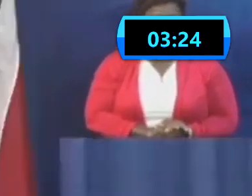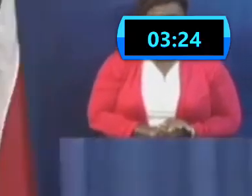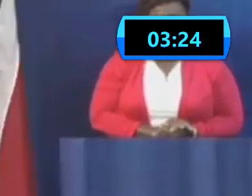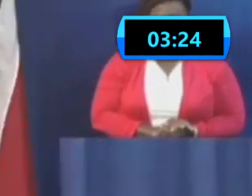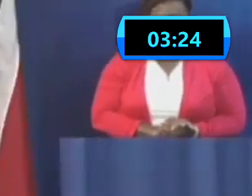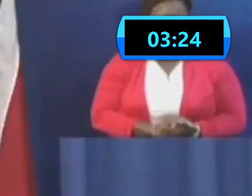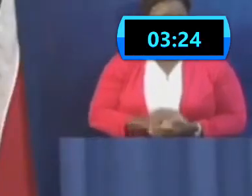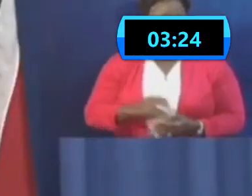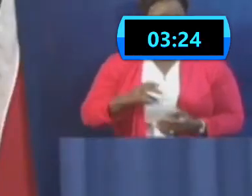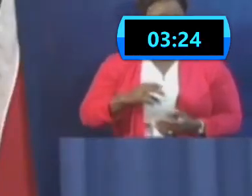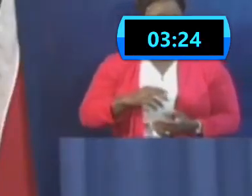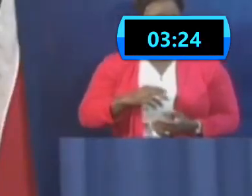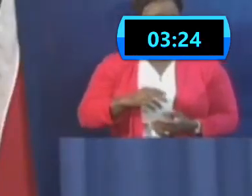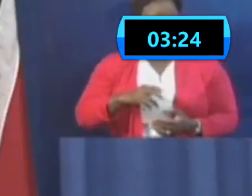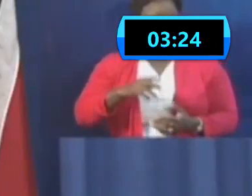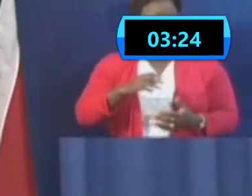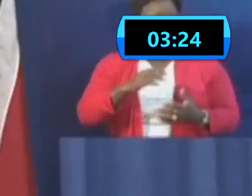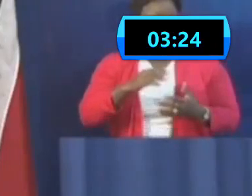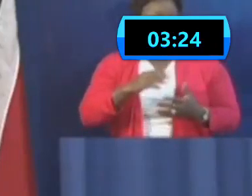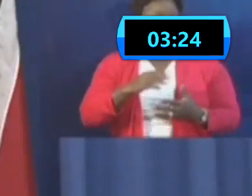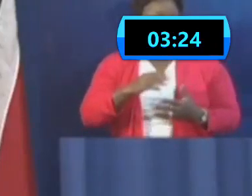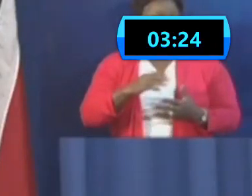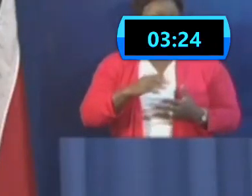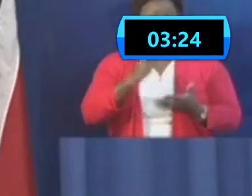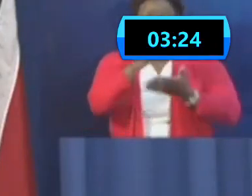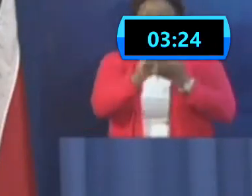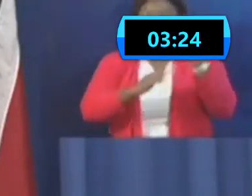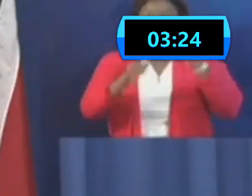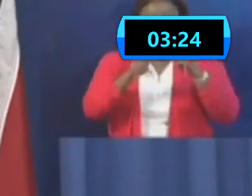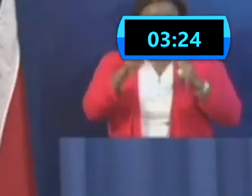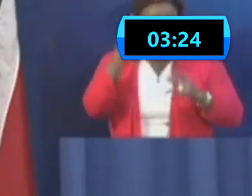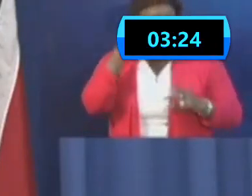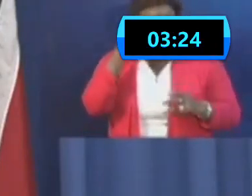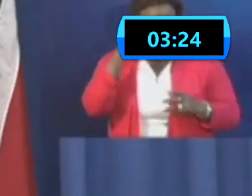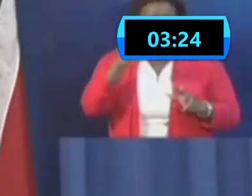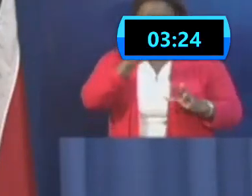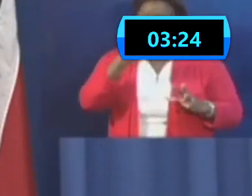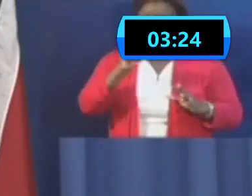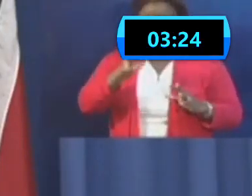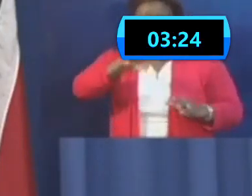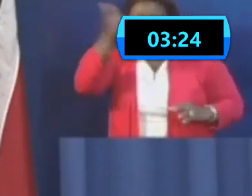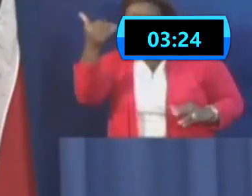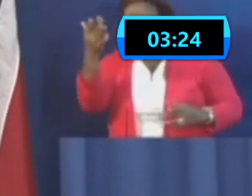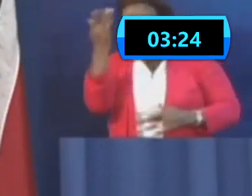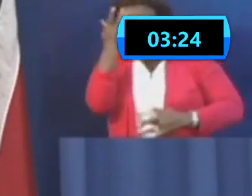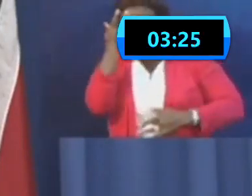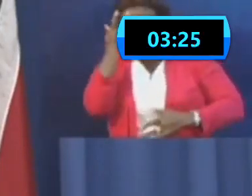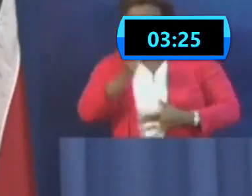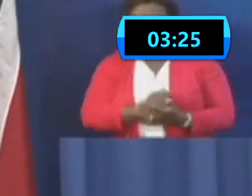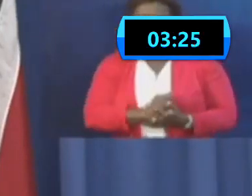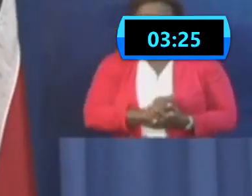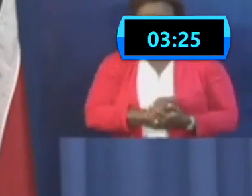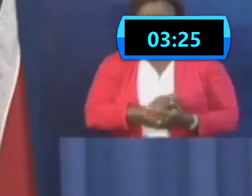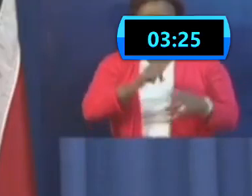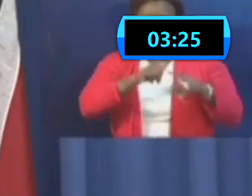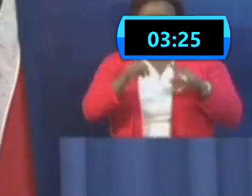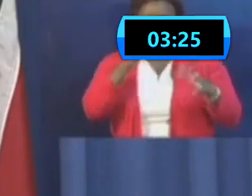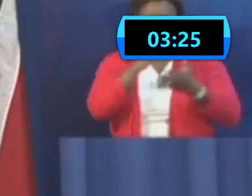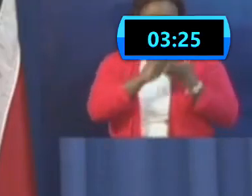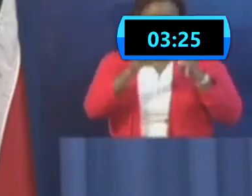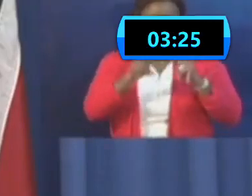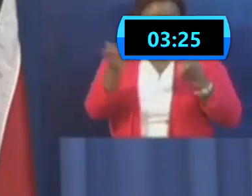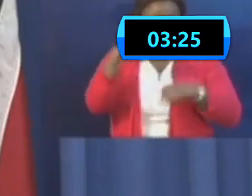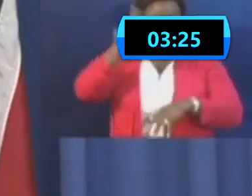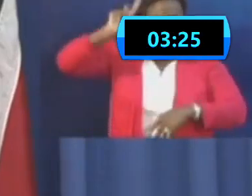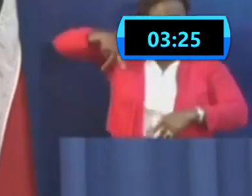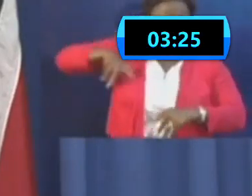weren't listed on the form when we first categorized it. But again, sometimes when persons come in later on, it's difficult to get a history from those individuals.